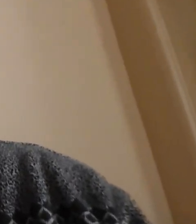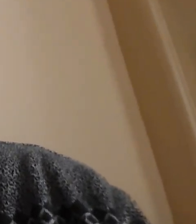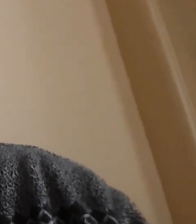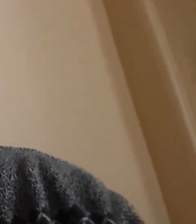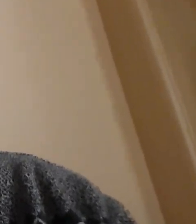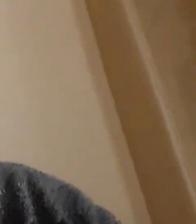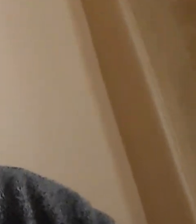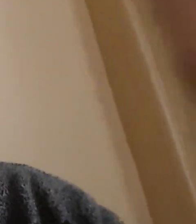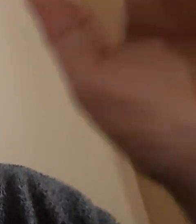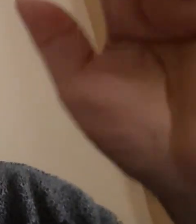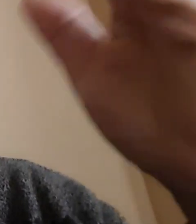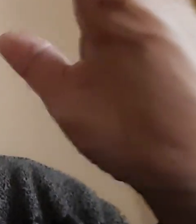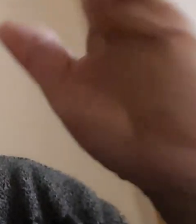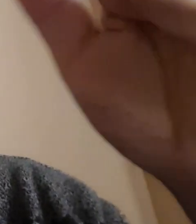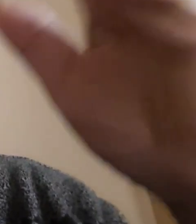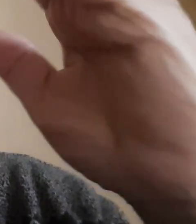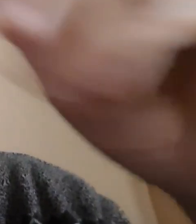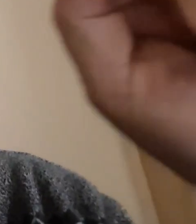in this summit.